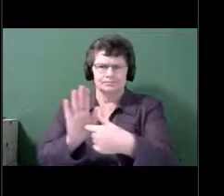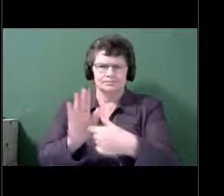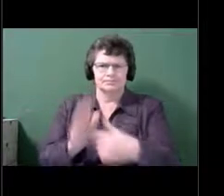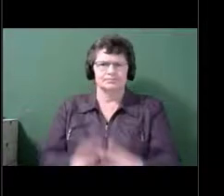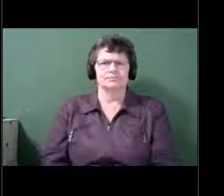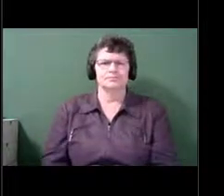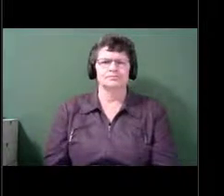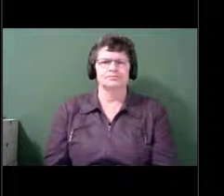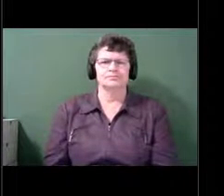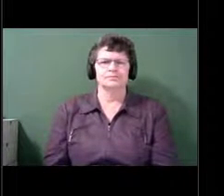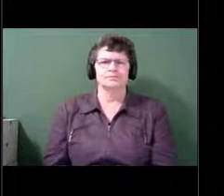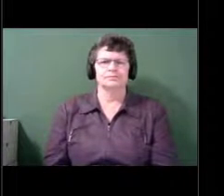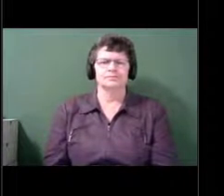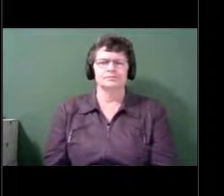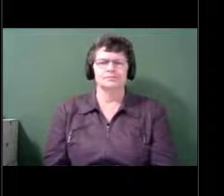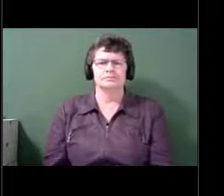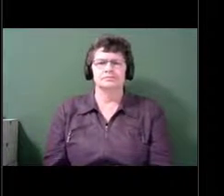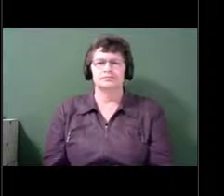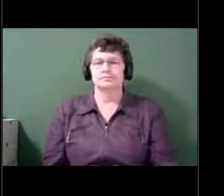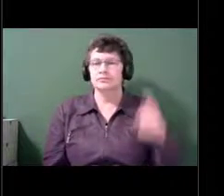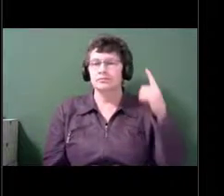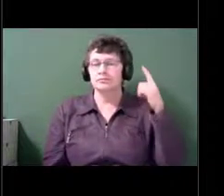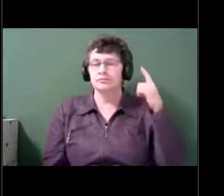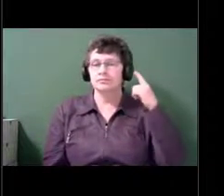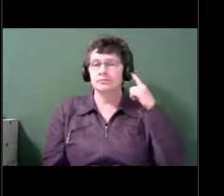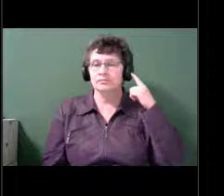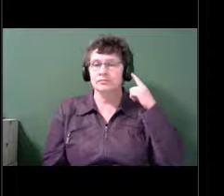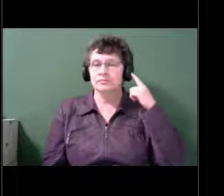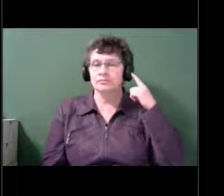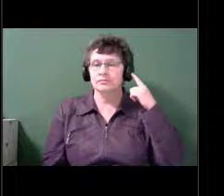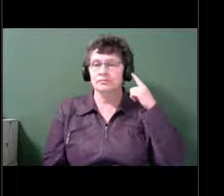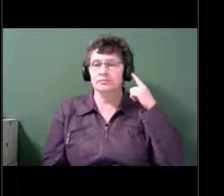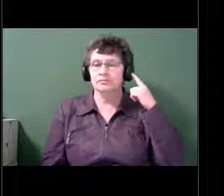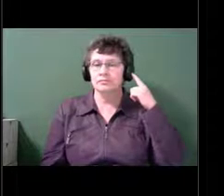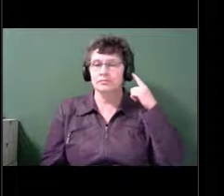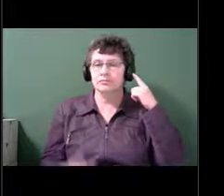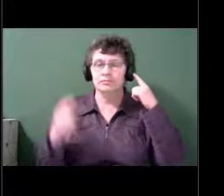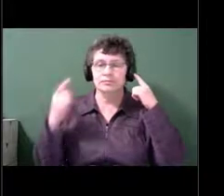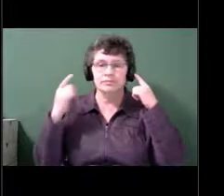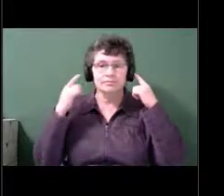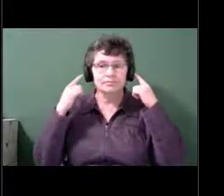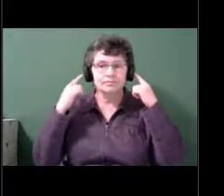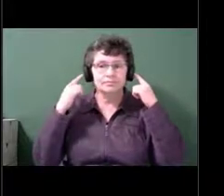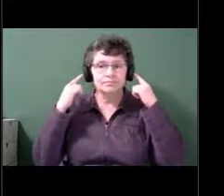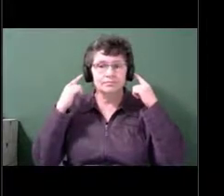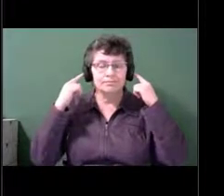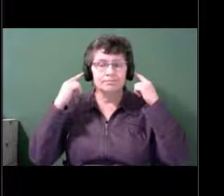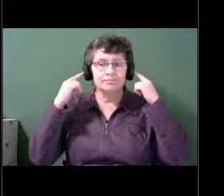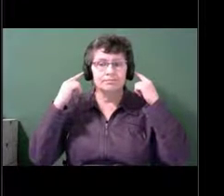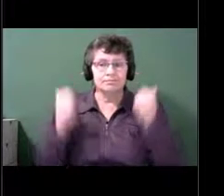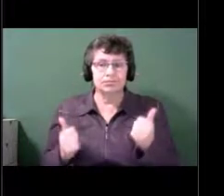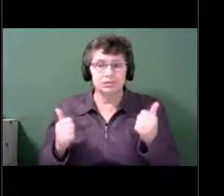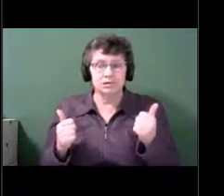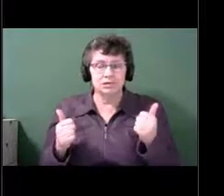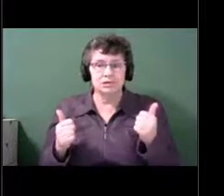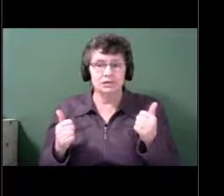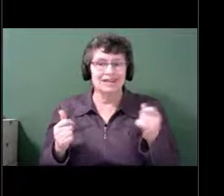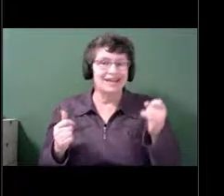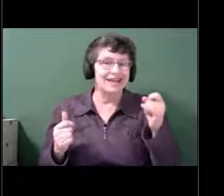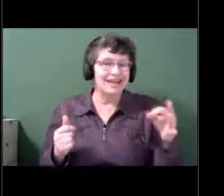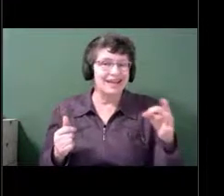So hearing loss is caused, you know, by some things that are chronic health problems. You know, if you have diabetes,